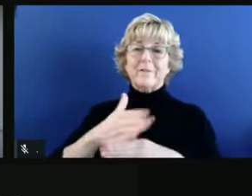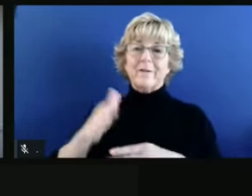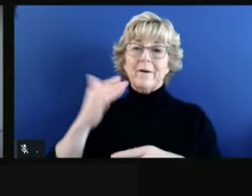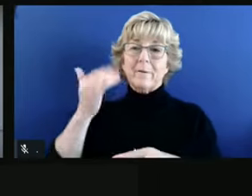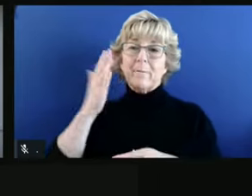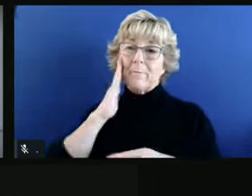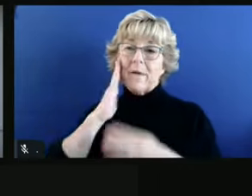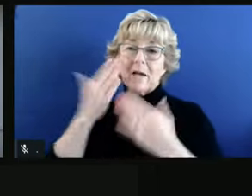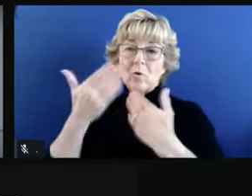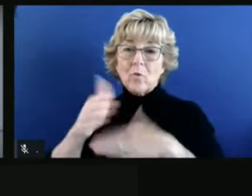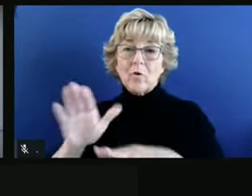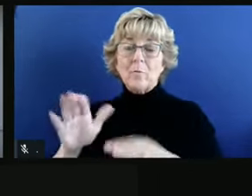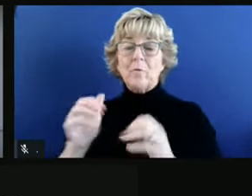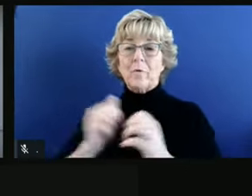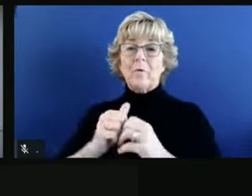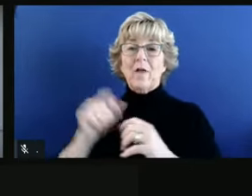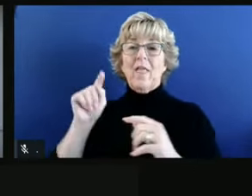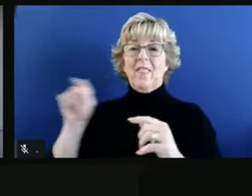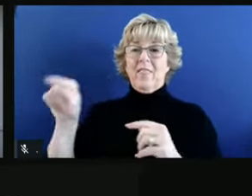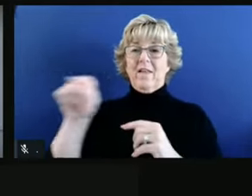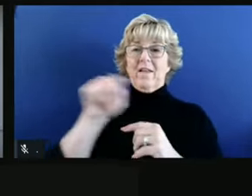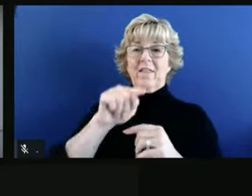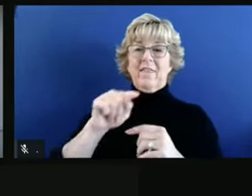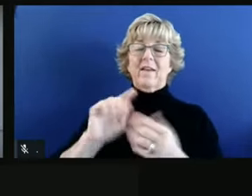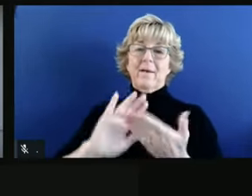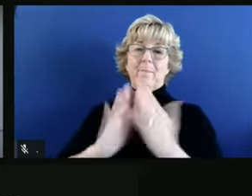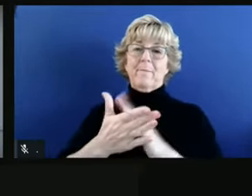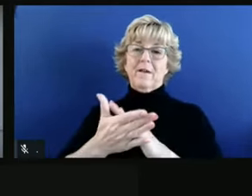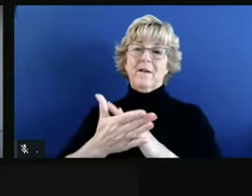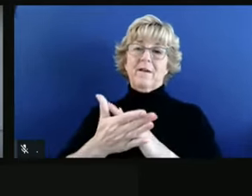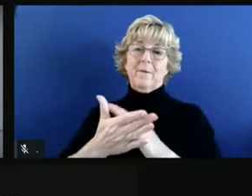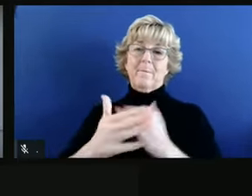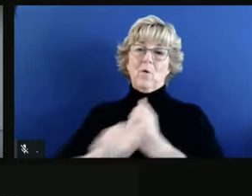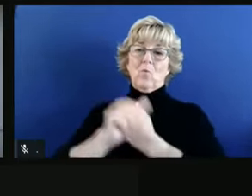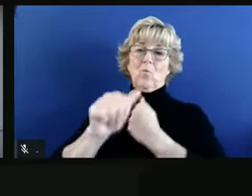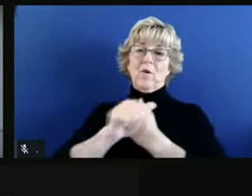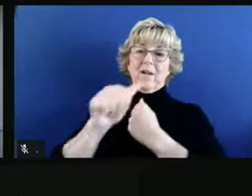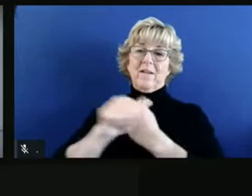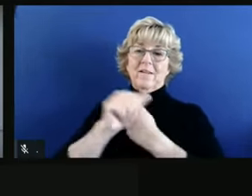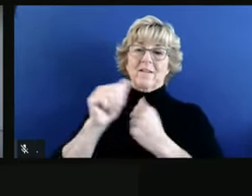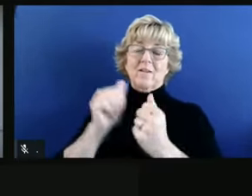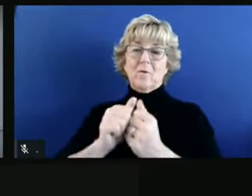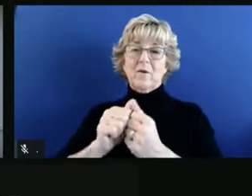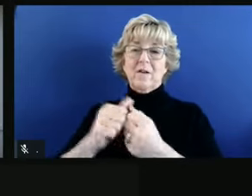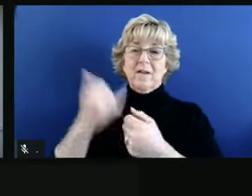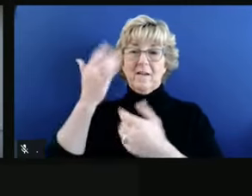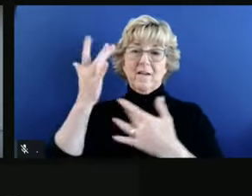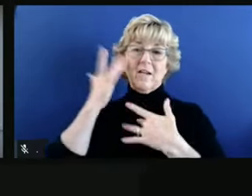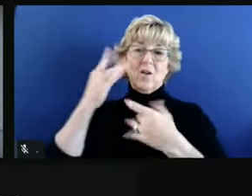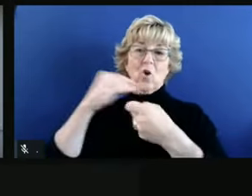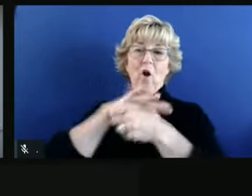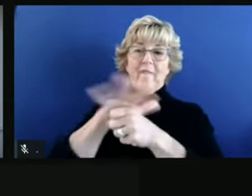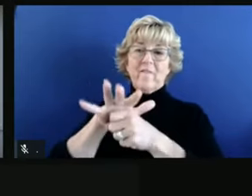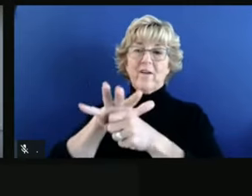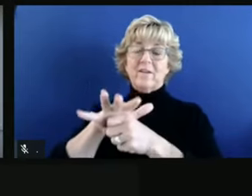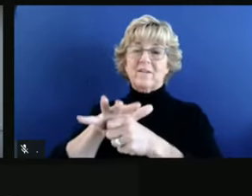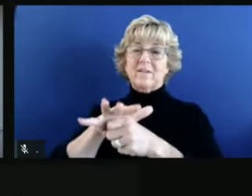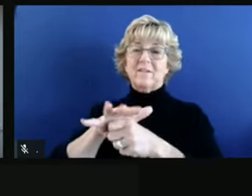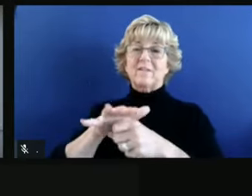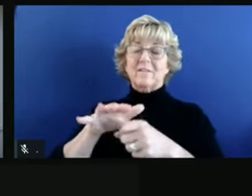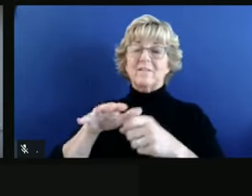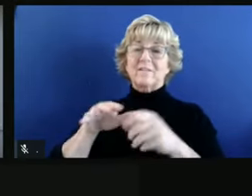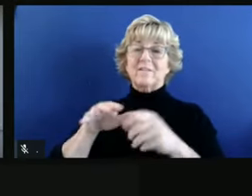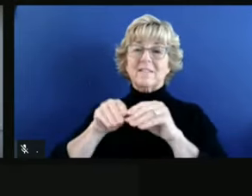individuals that become at risk with an asymptomatic, positive COVID individual comes in,